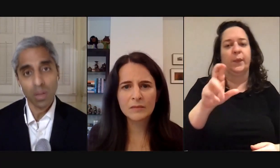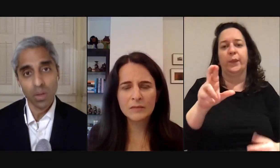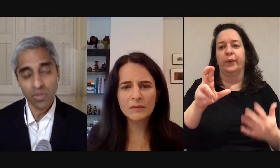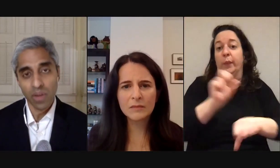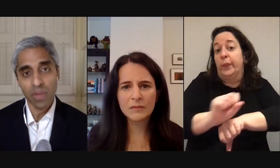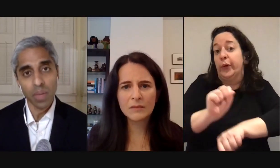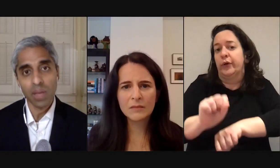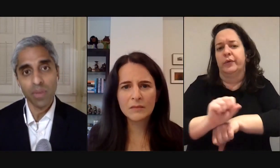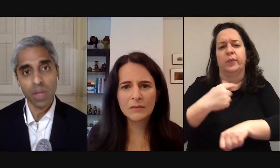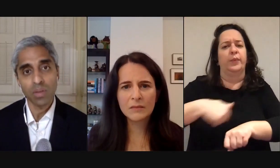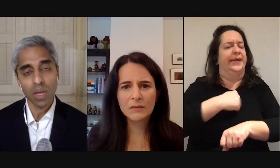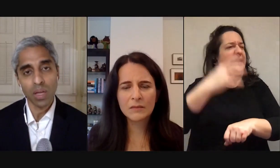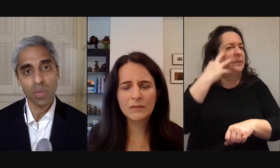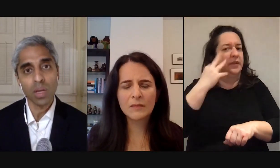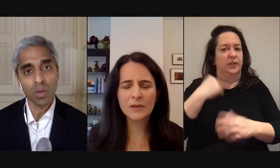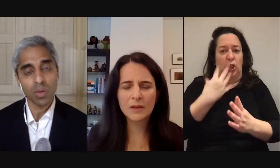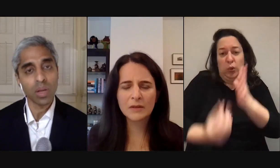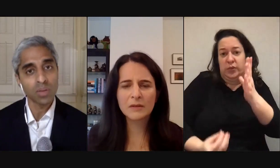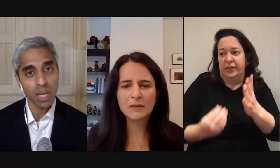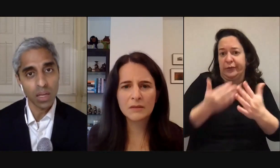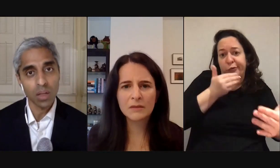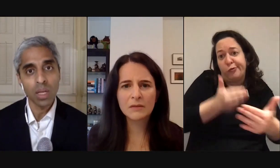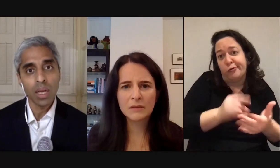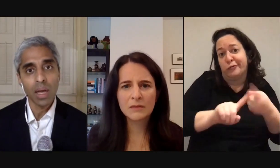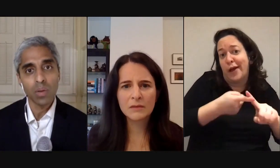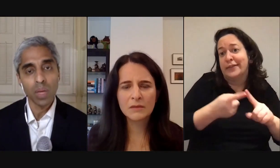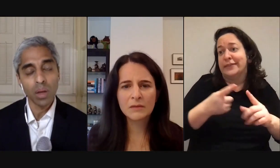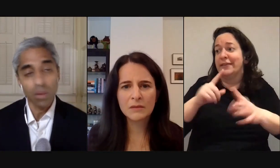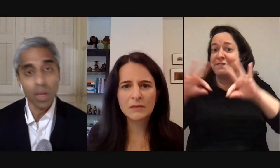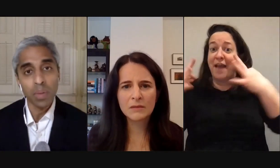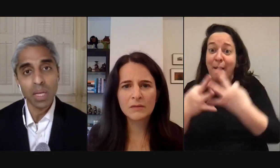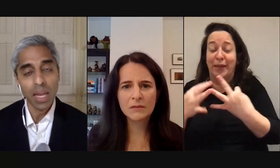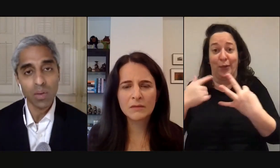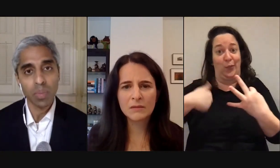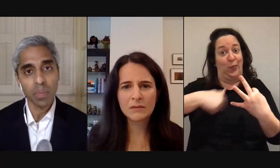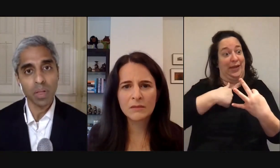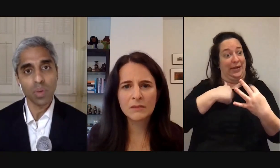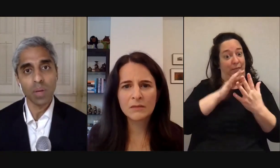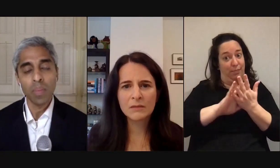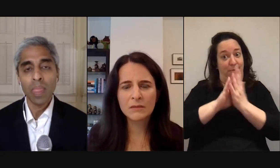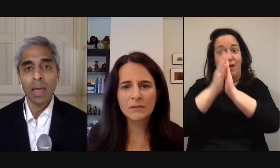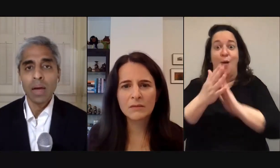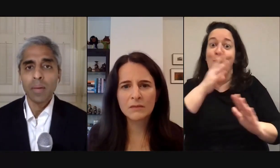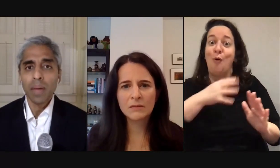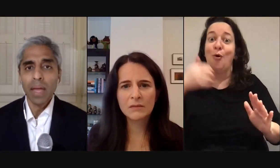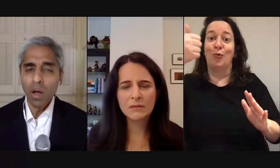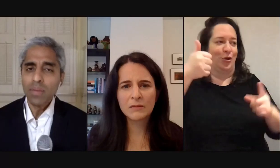of losing close family and friends as we get older and others get ill and we are unable to connect with people as well